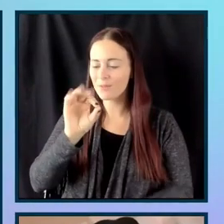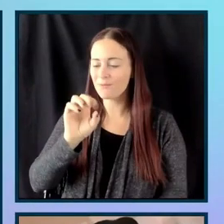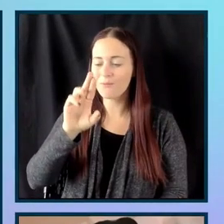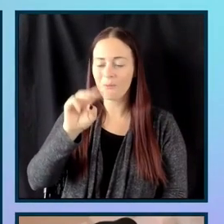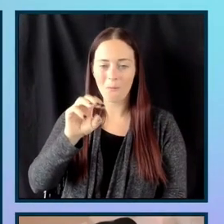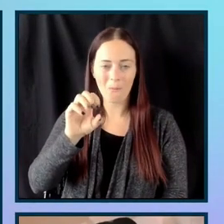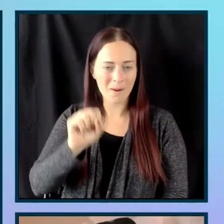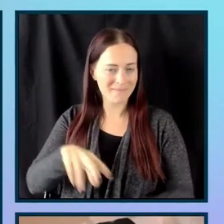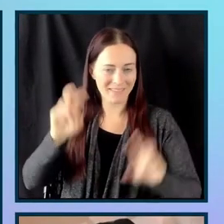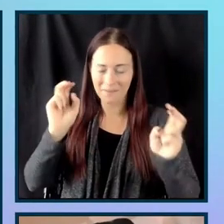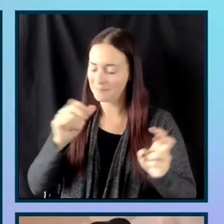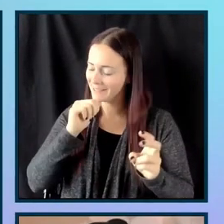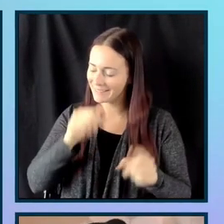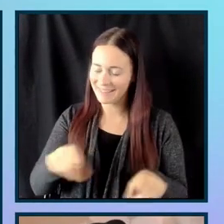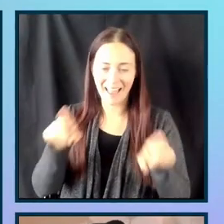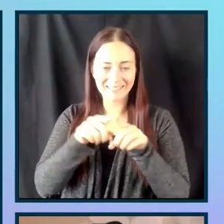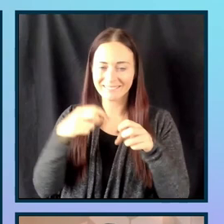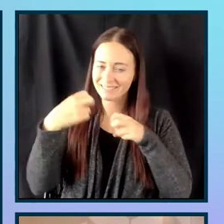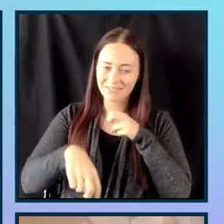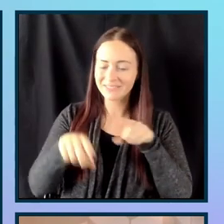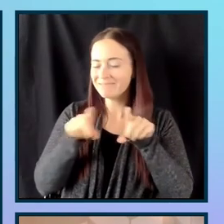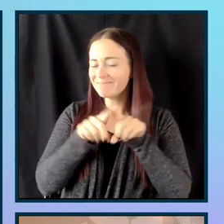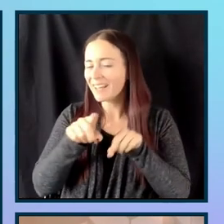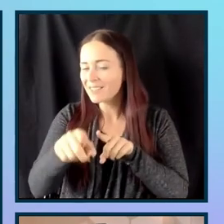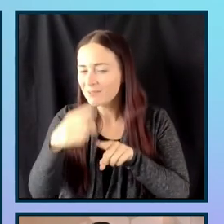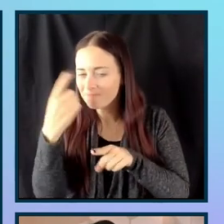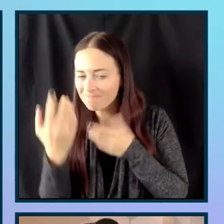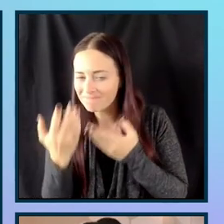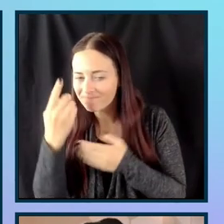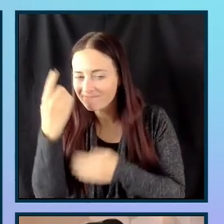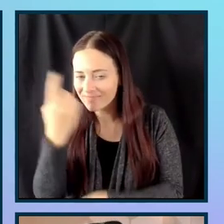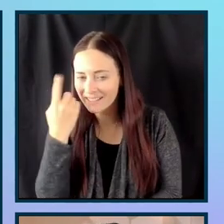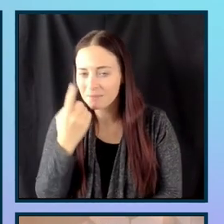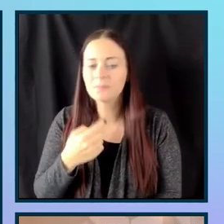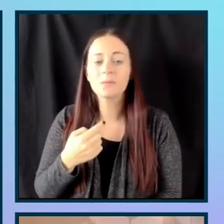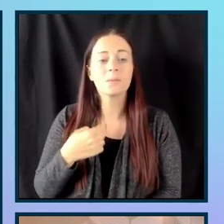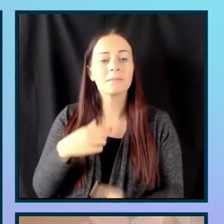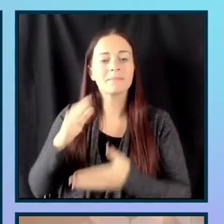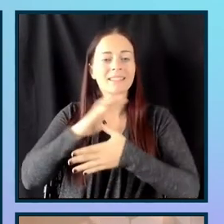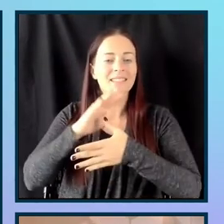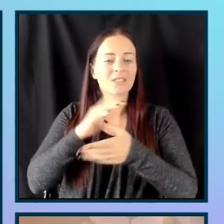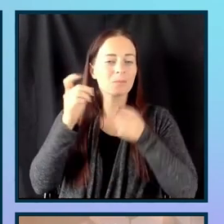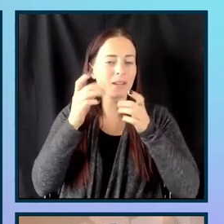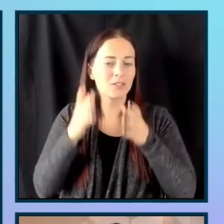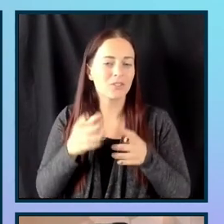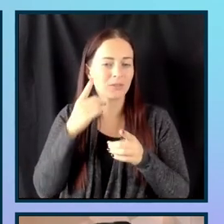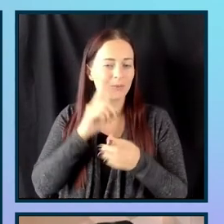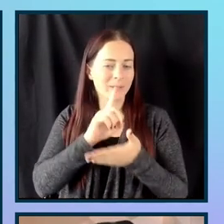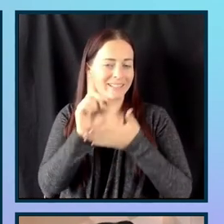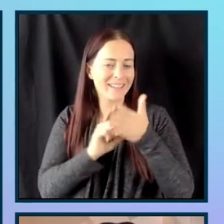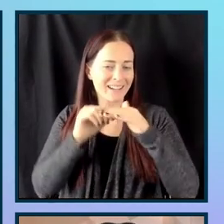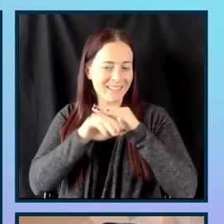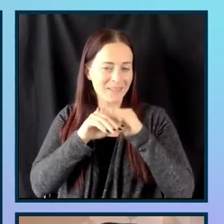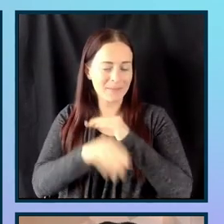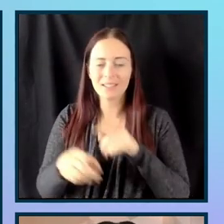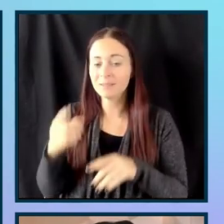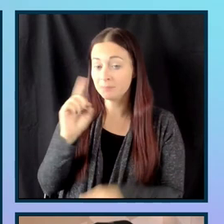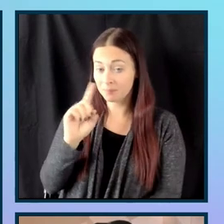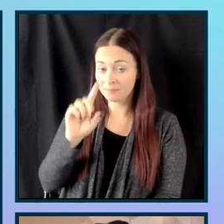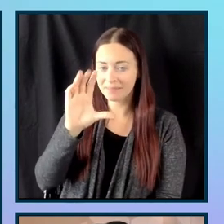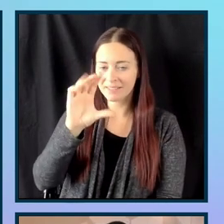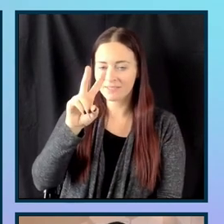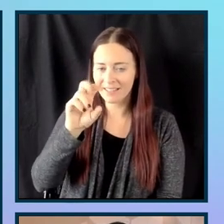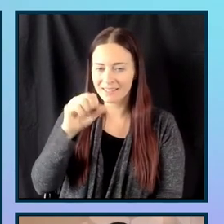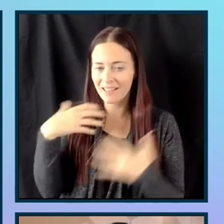go ahead into my slides. So again, I'm a senior manager for the design accessibility team at CVS Health. I'm an accessibility advocate